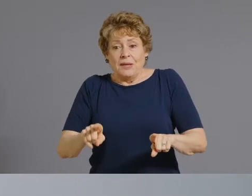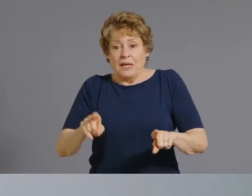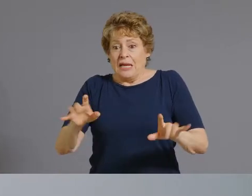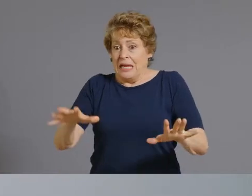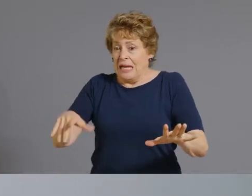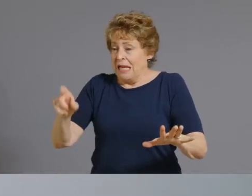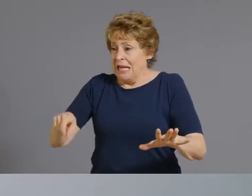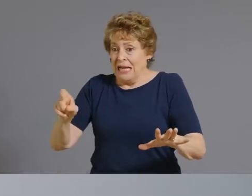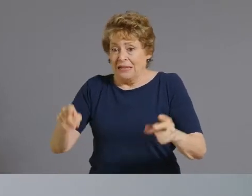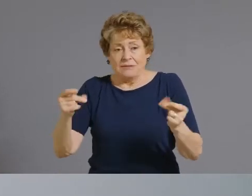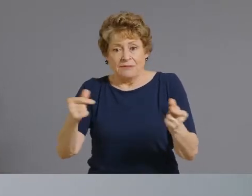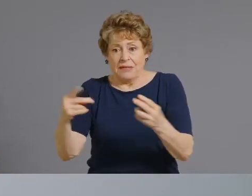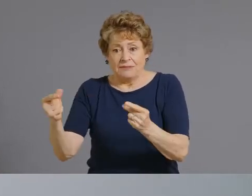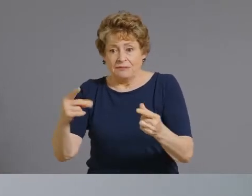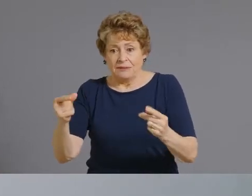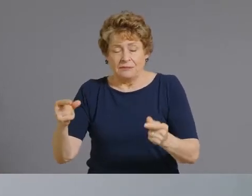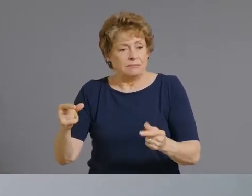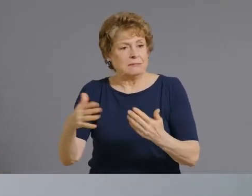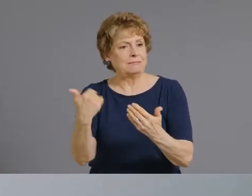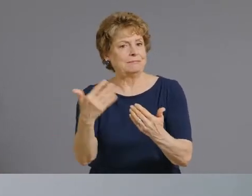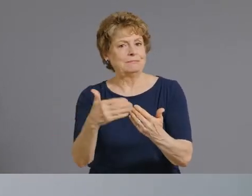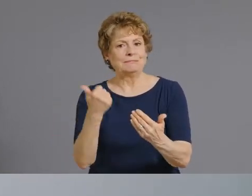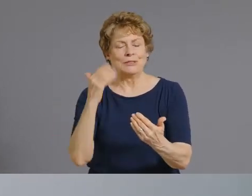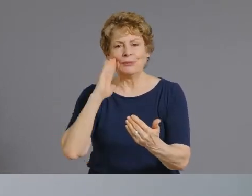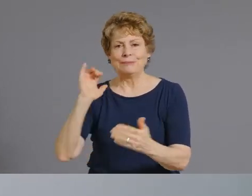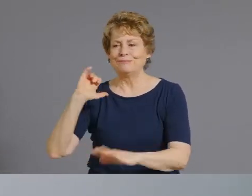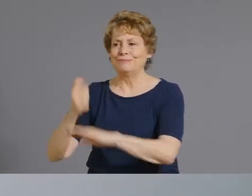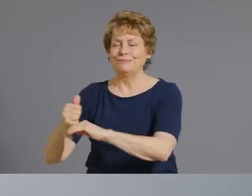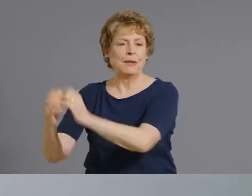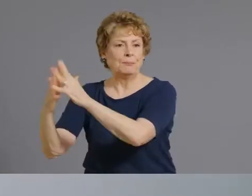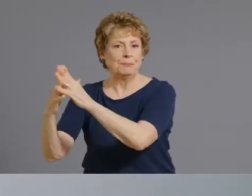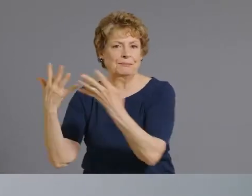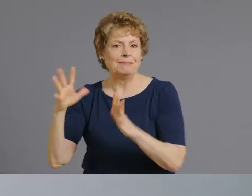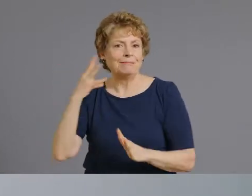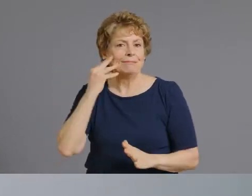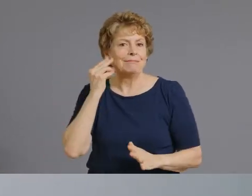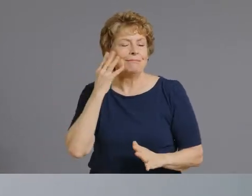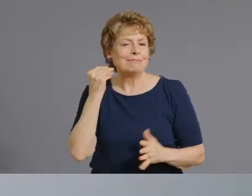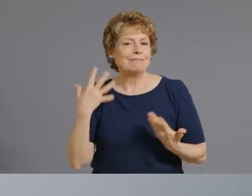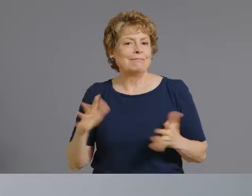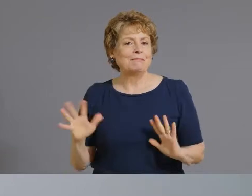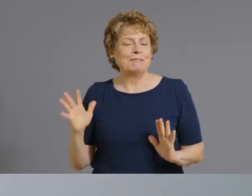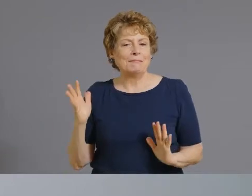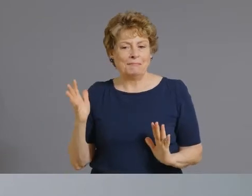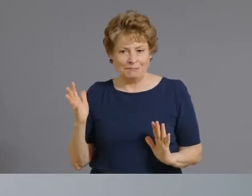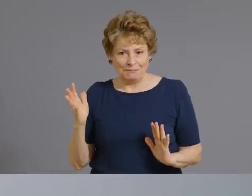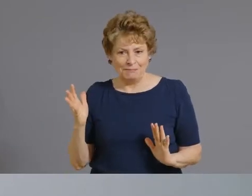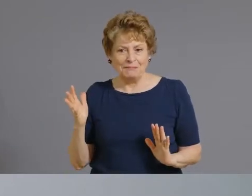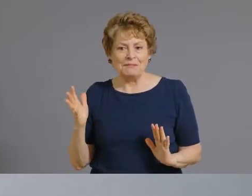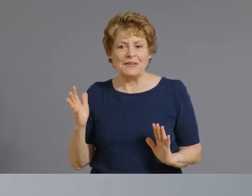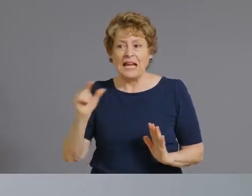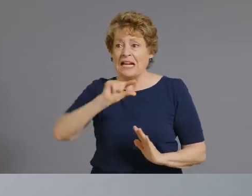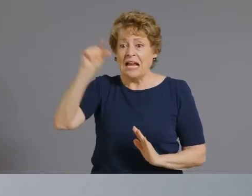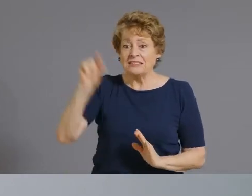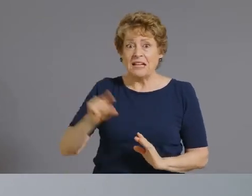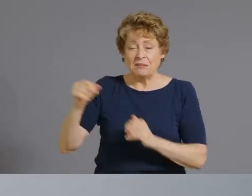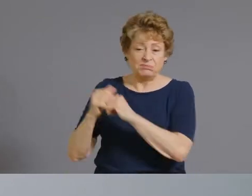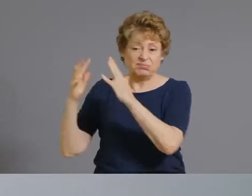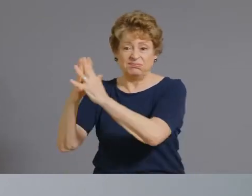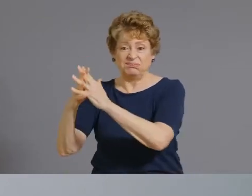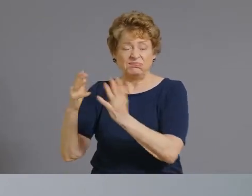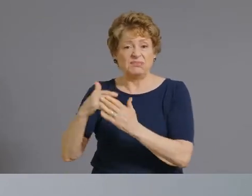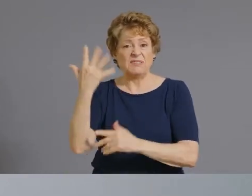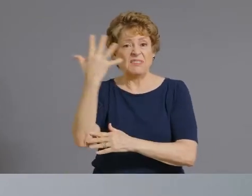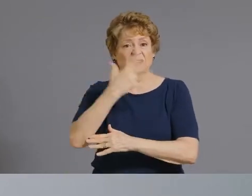six days um so if there was a big push for demand or we had a surge in cases we would just be able to stand up sites and vaccinate